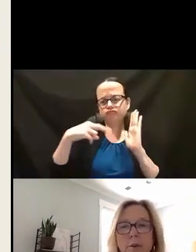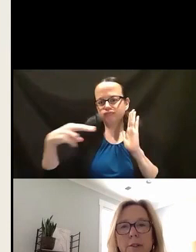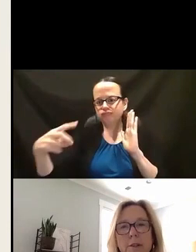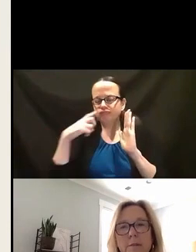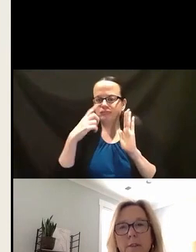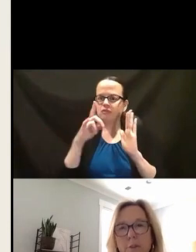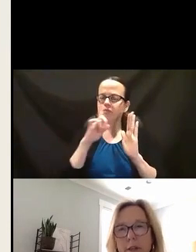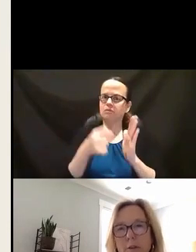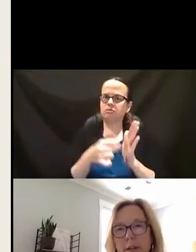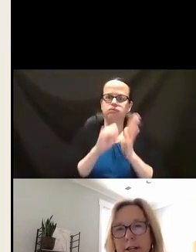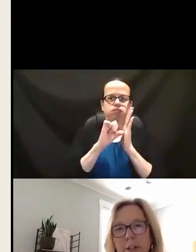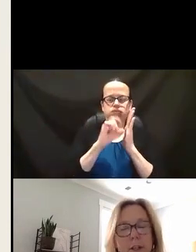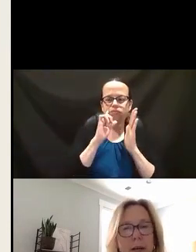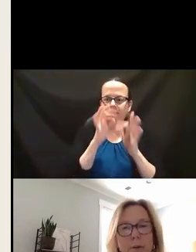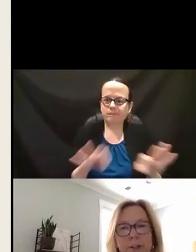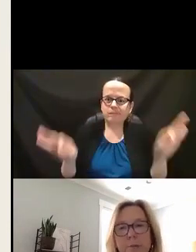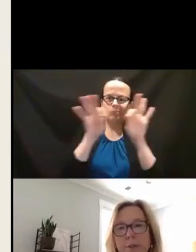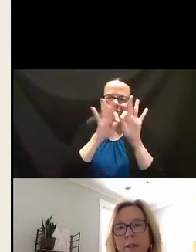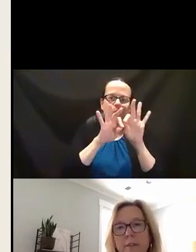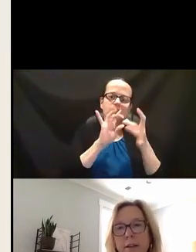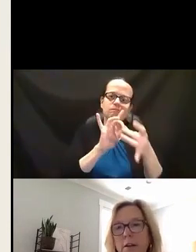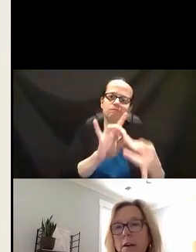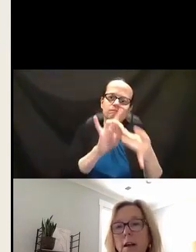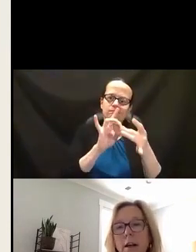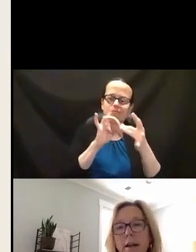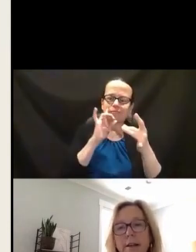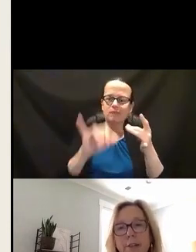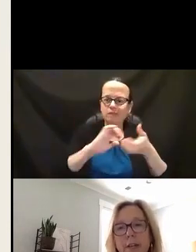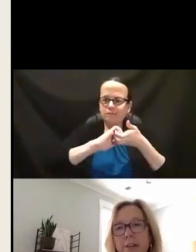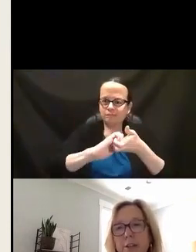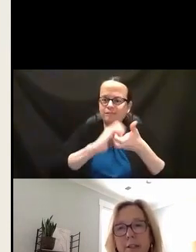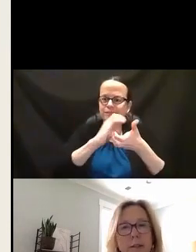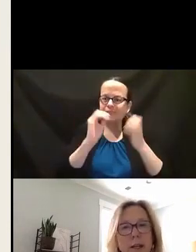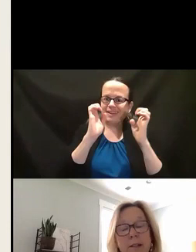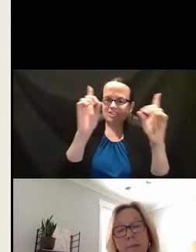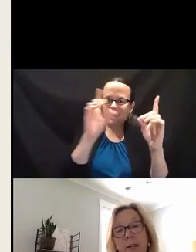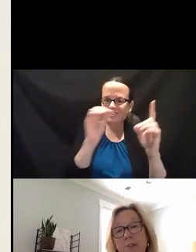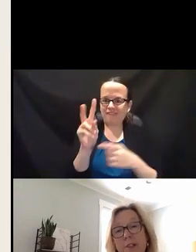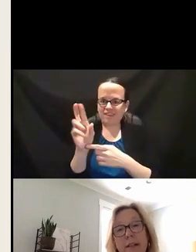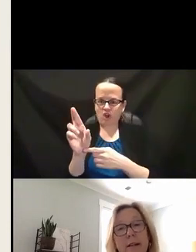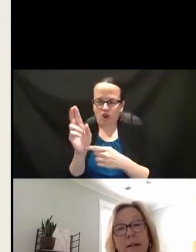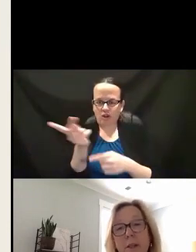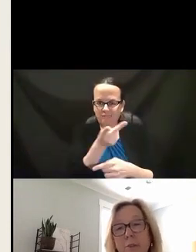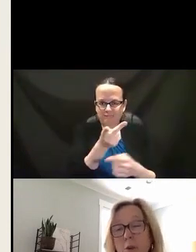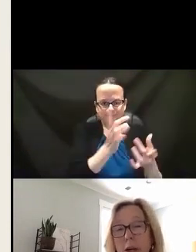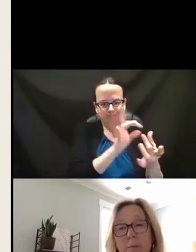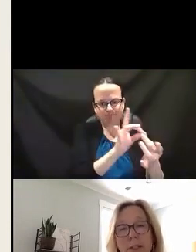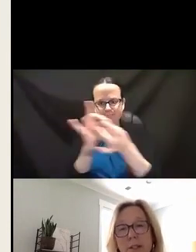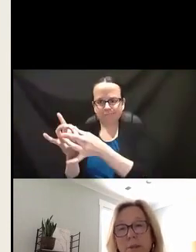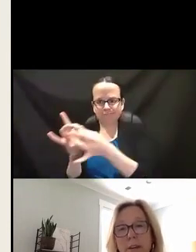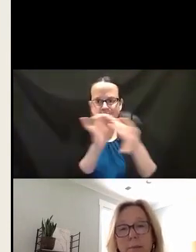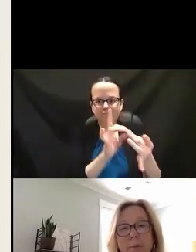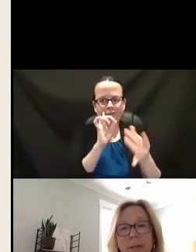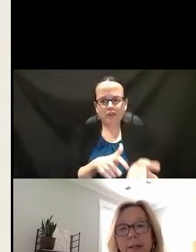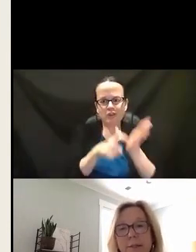importance of the joint coordination and collaboration between VR and education. And as Michael said, the requirements